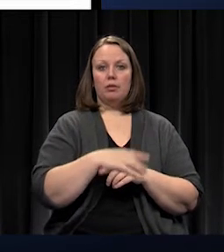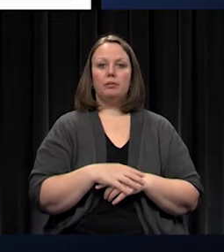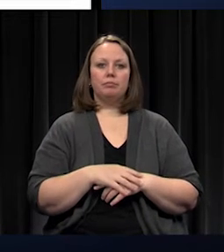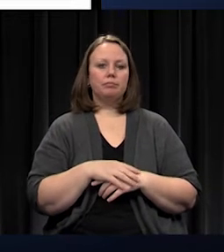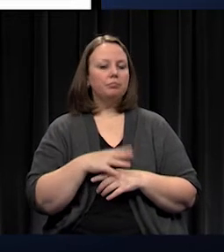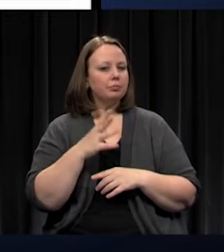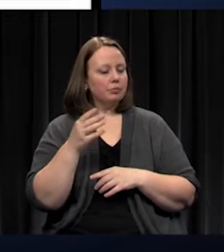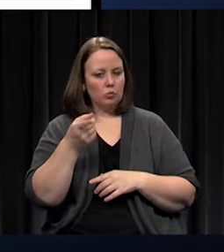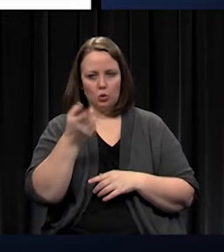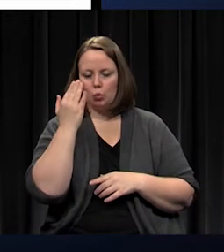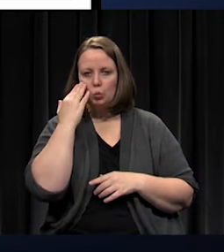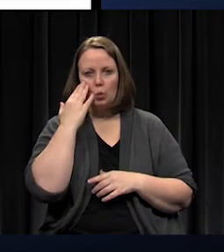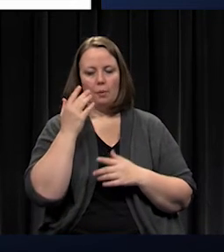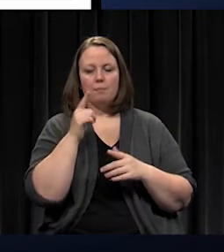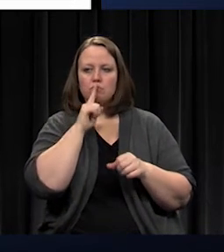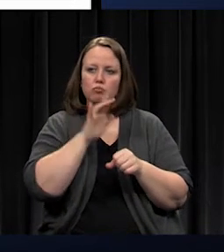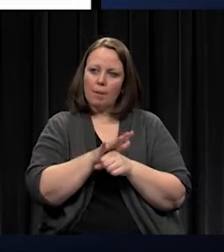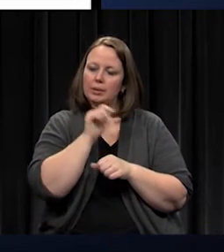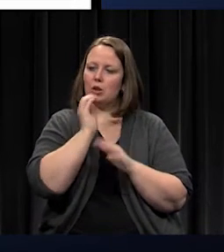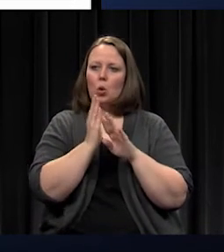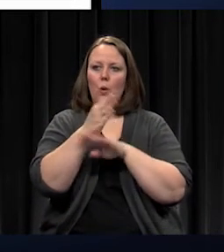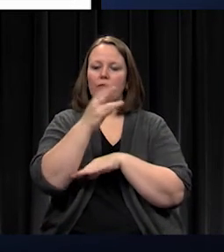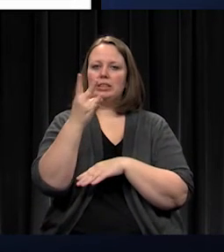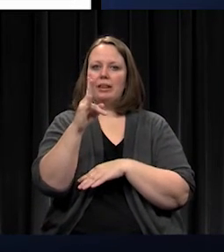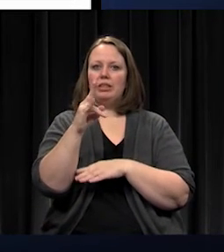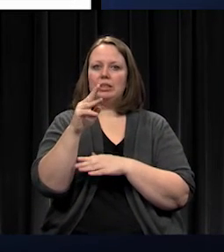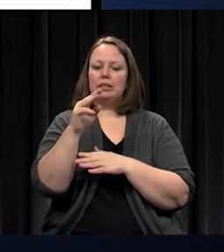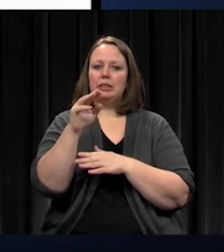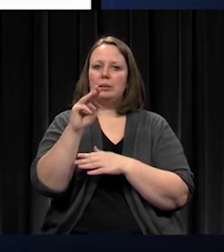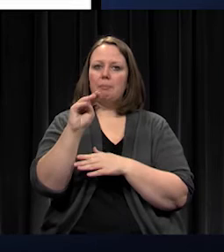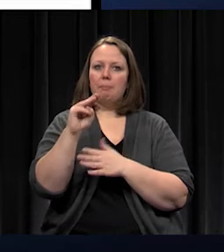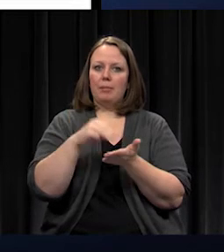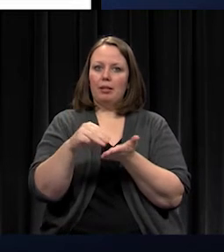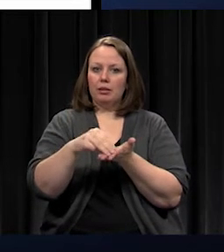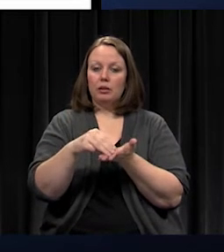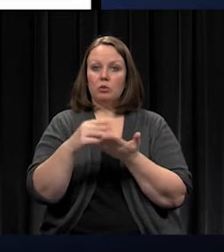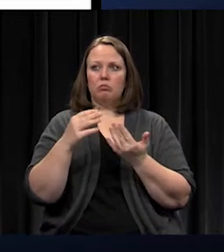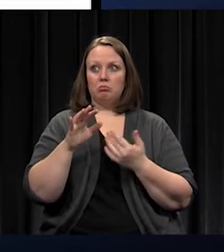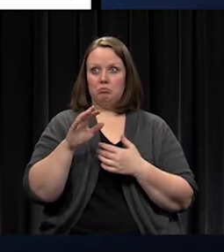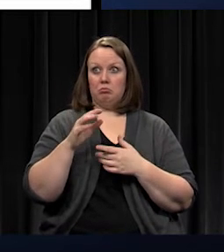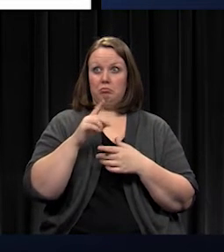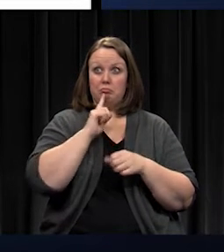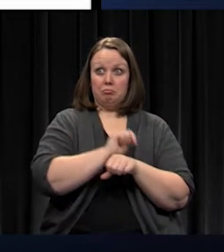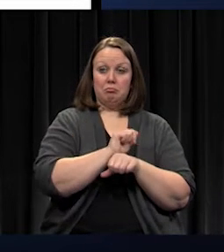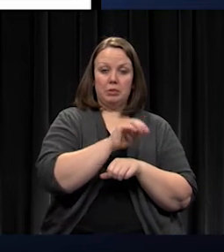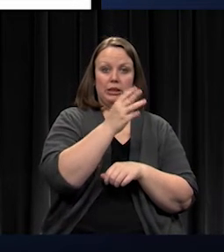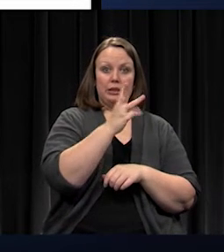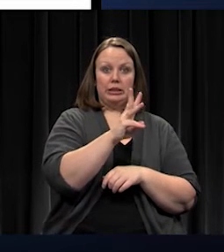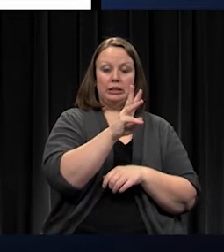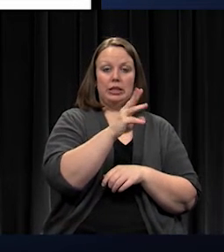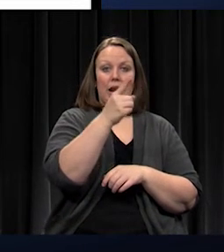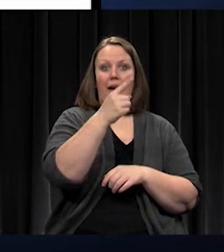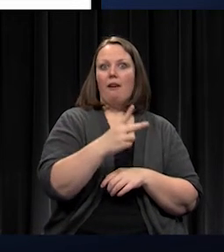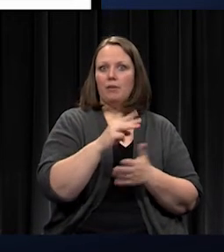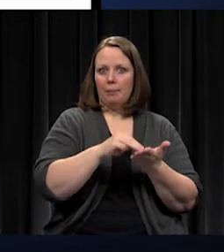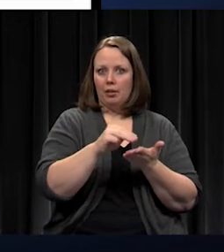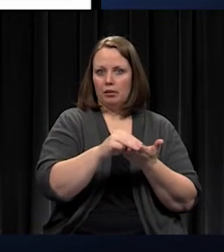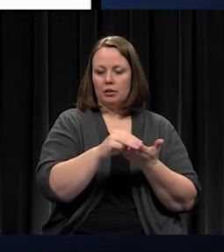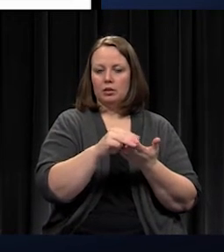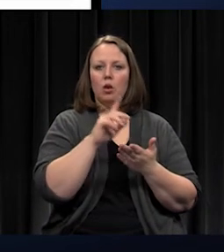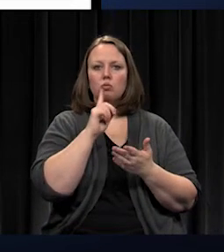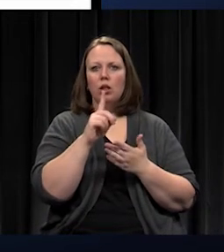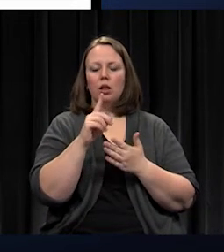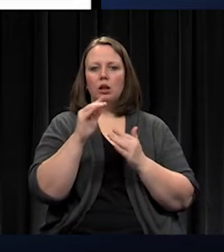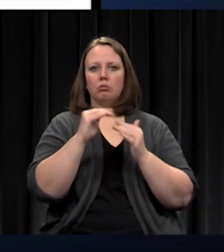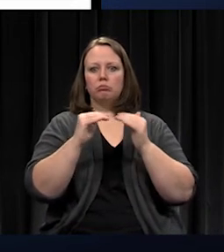promised not to exceed 17 mills. We were at about 16 and a half. And it's actually coming down much quicker than we had anticipated because of some of the economic